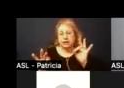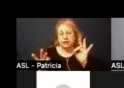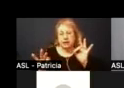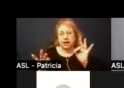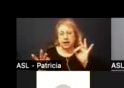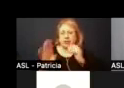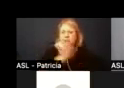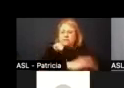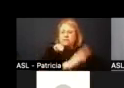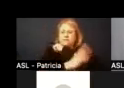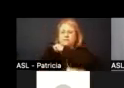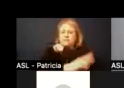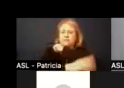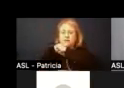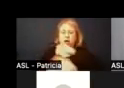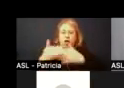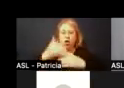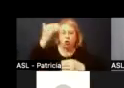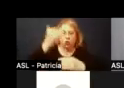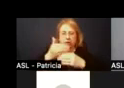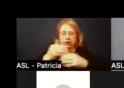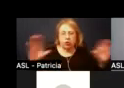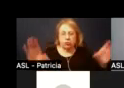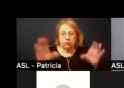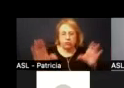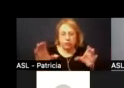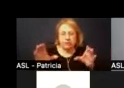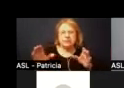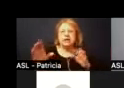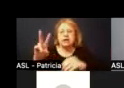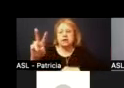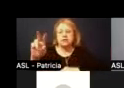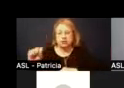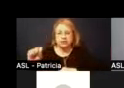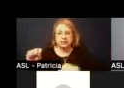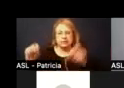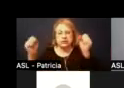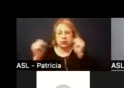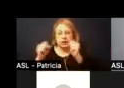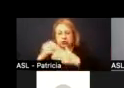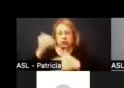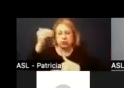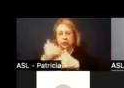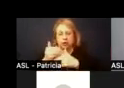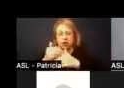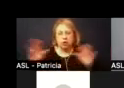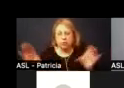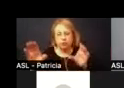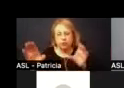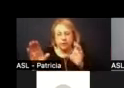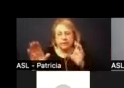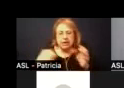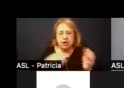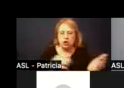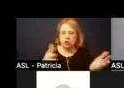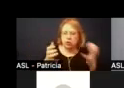performance against the winter winter window performance um and um would just like to acknowledge